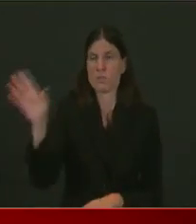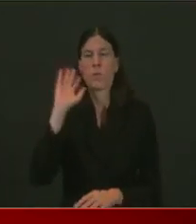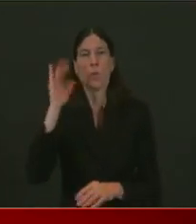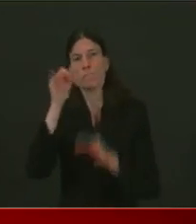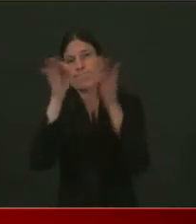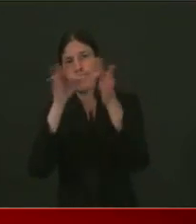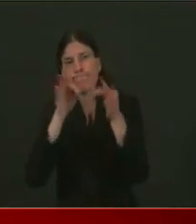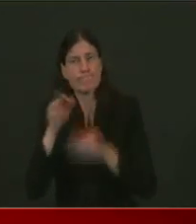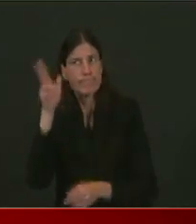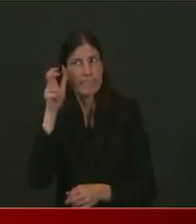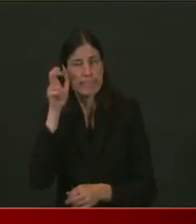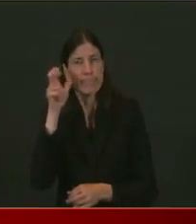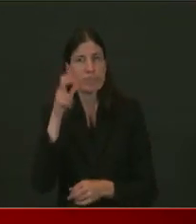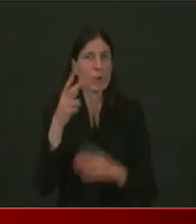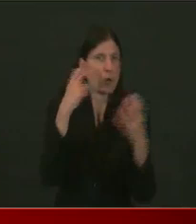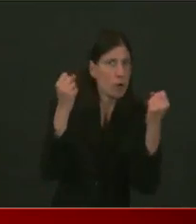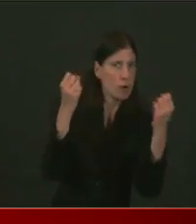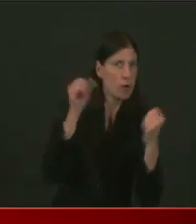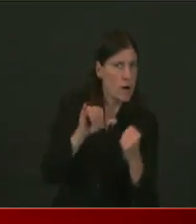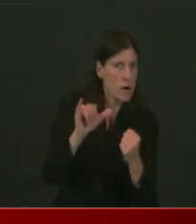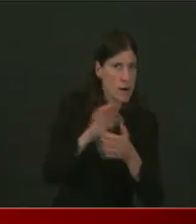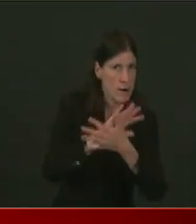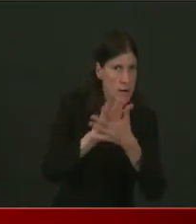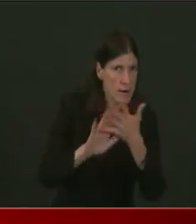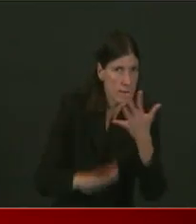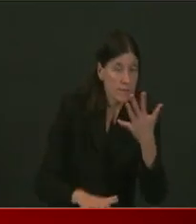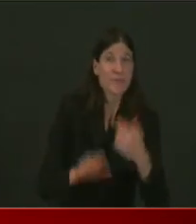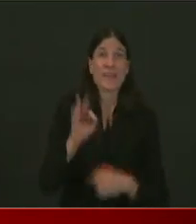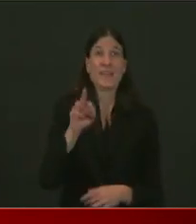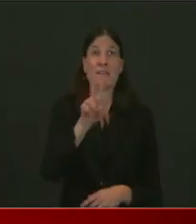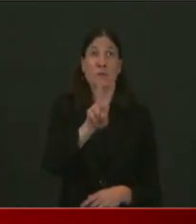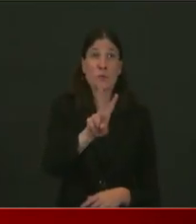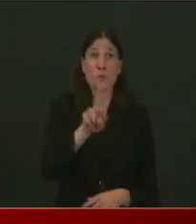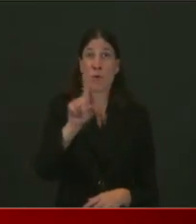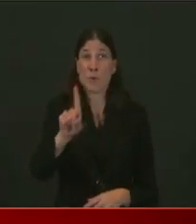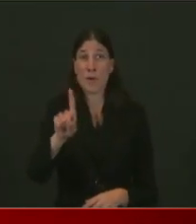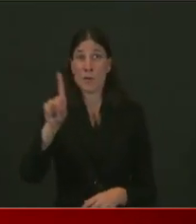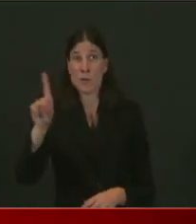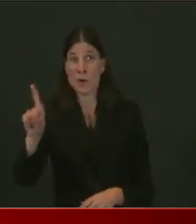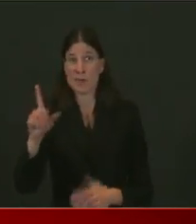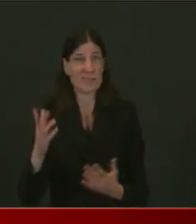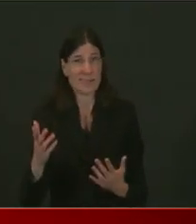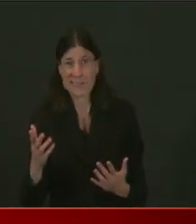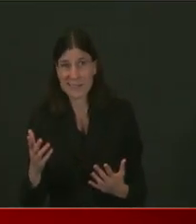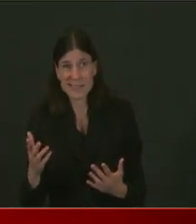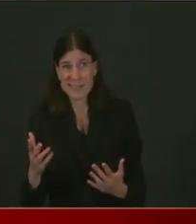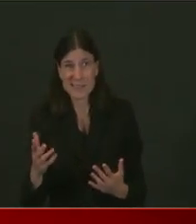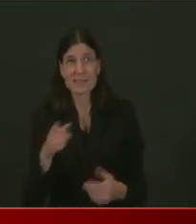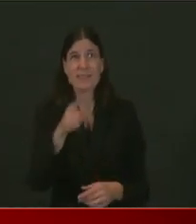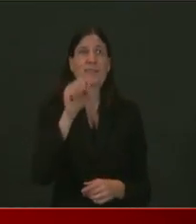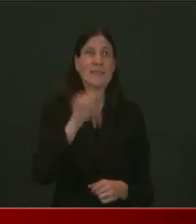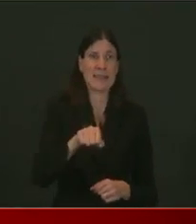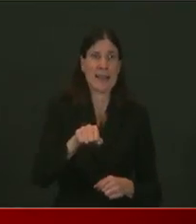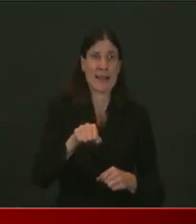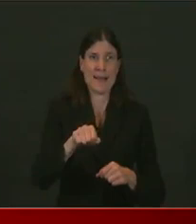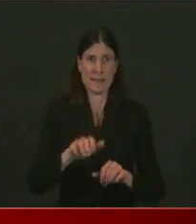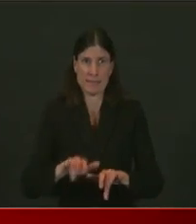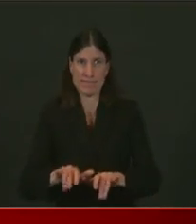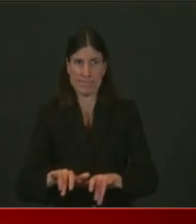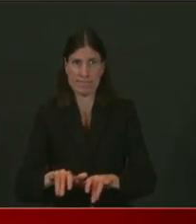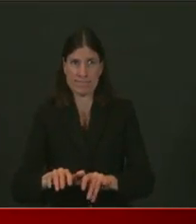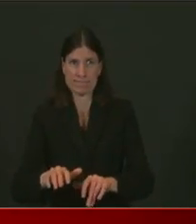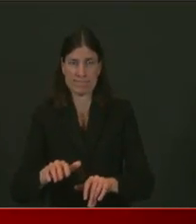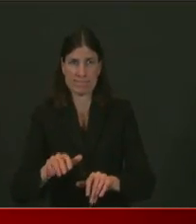for whatever reason you can't do that, you could call, uh, the Rhode Island Realtors Association. You could always call the Commerce